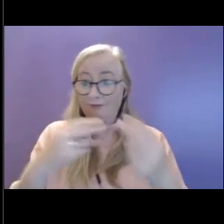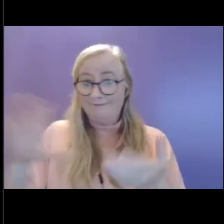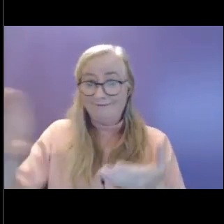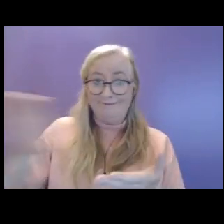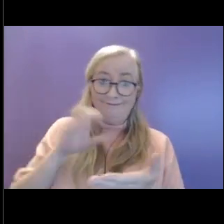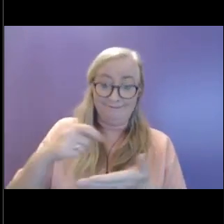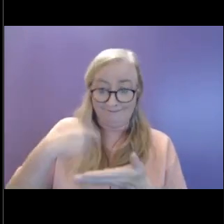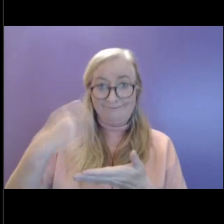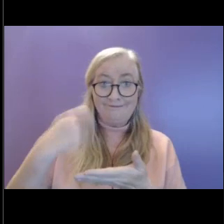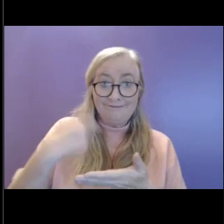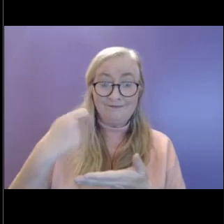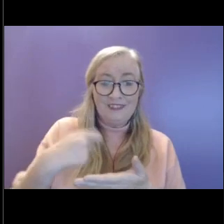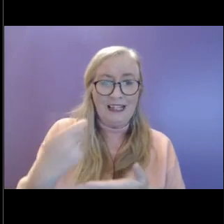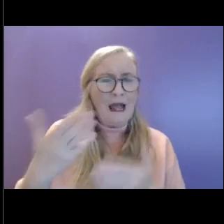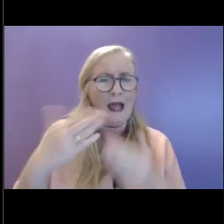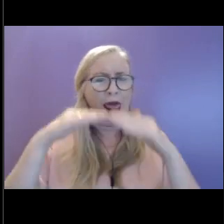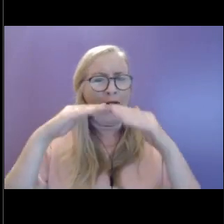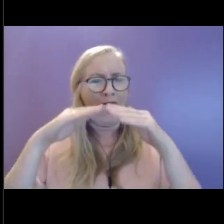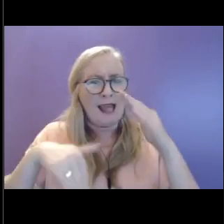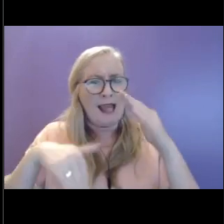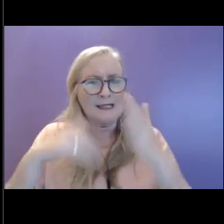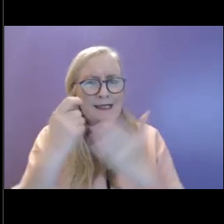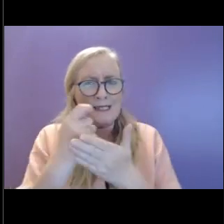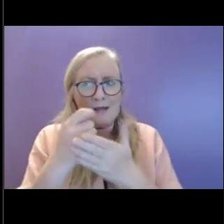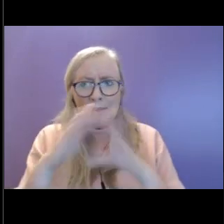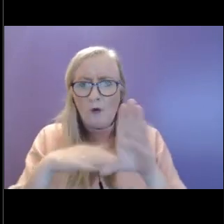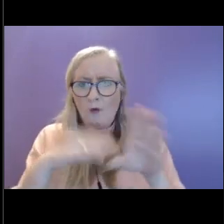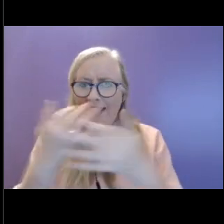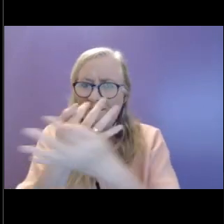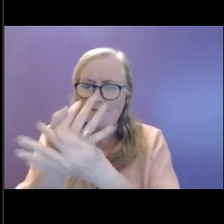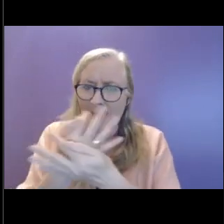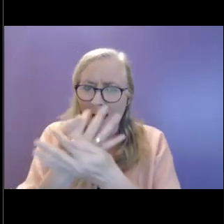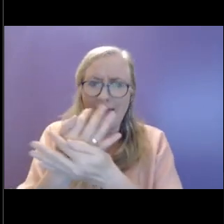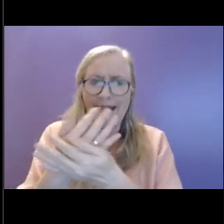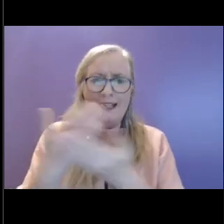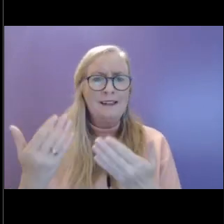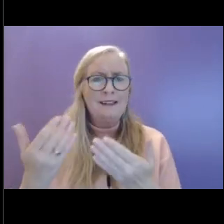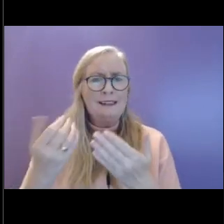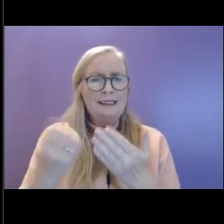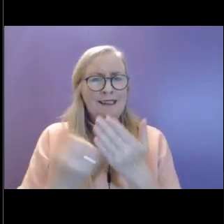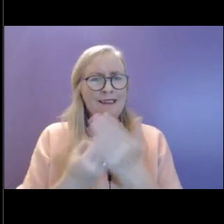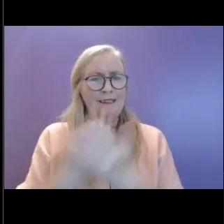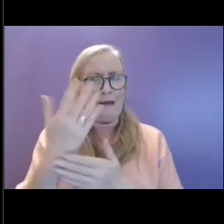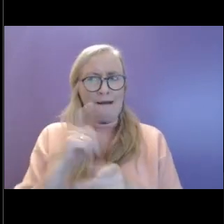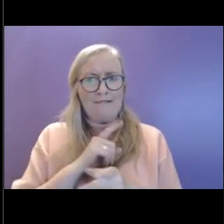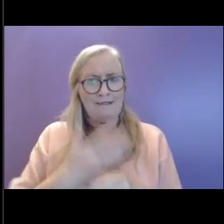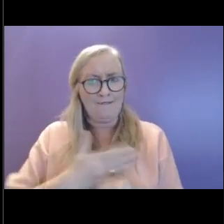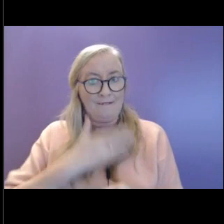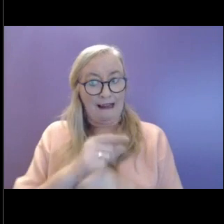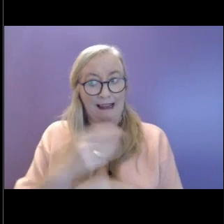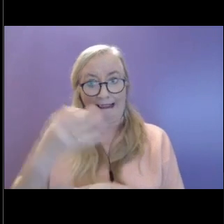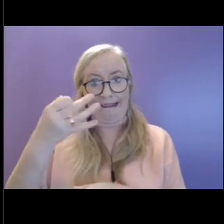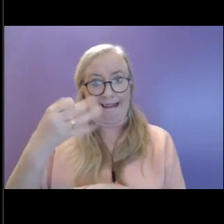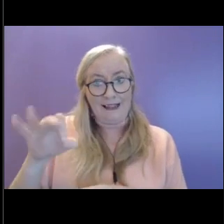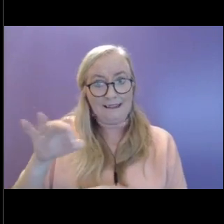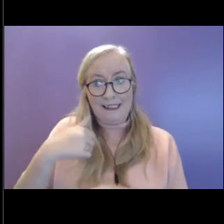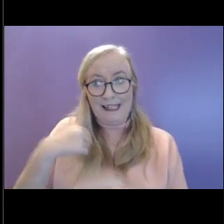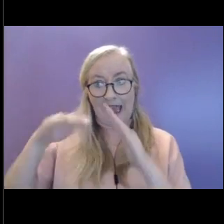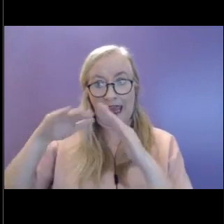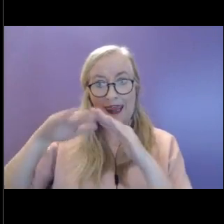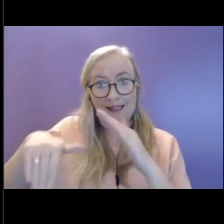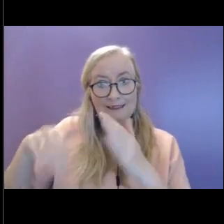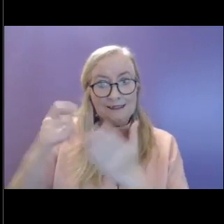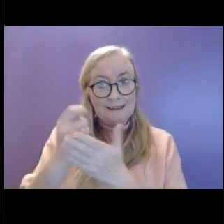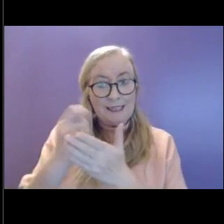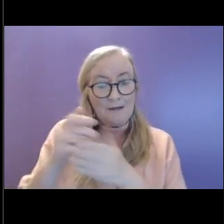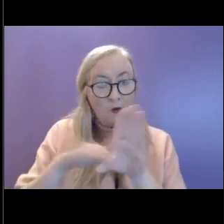We might find that we have less time to spend with family and we might start to develop feelings of guilt in relation to that. And things might feel like